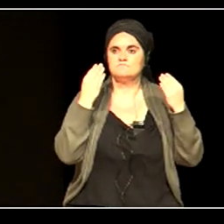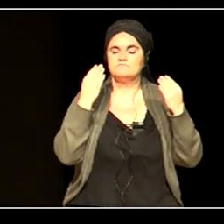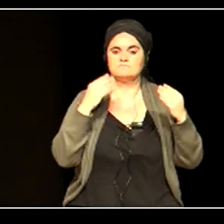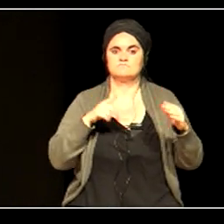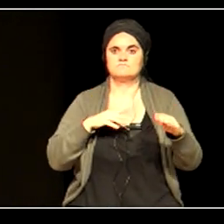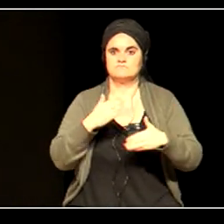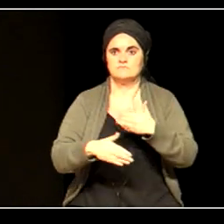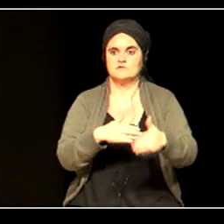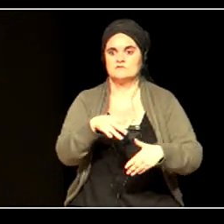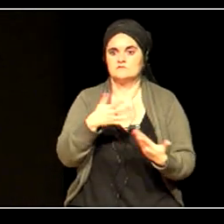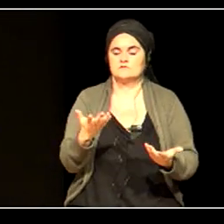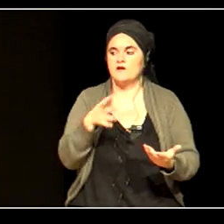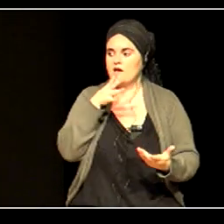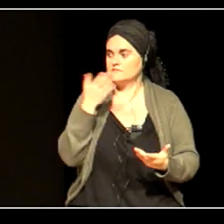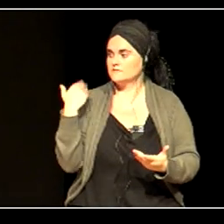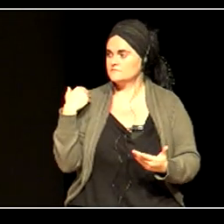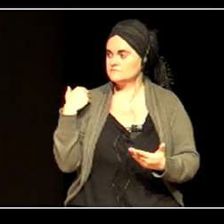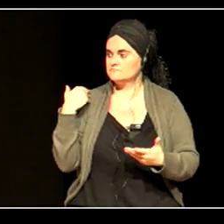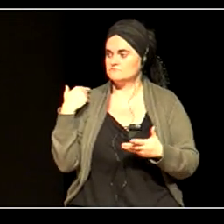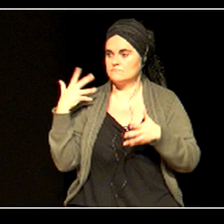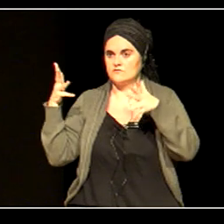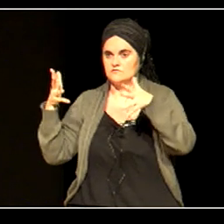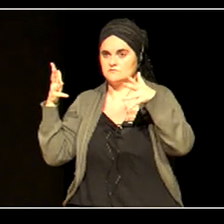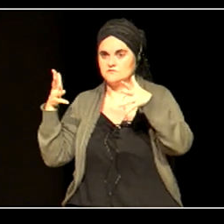diversity.